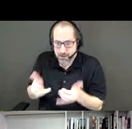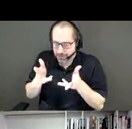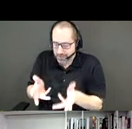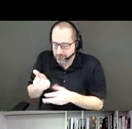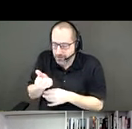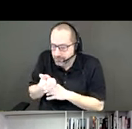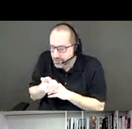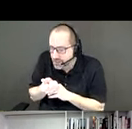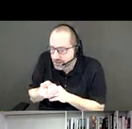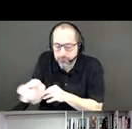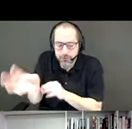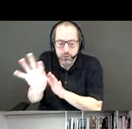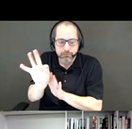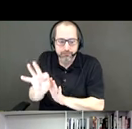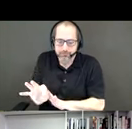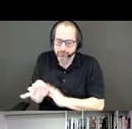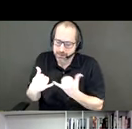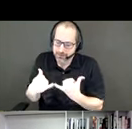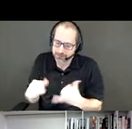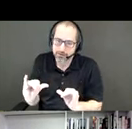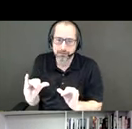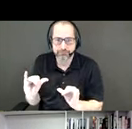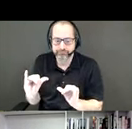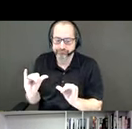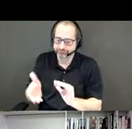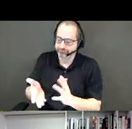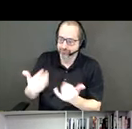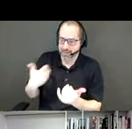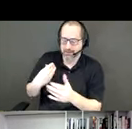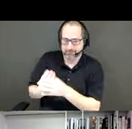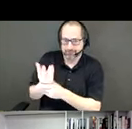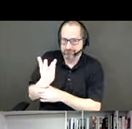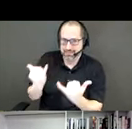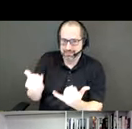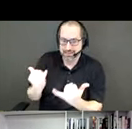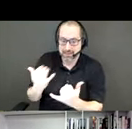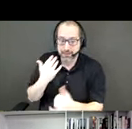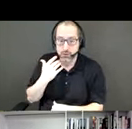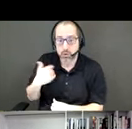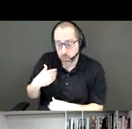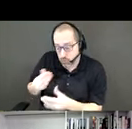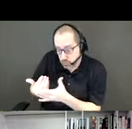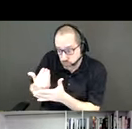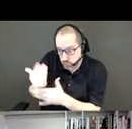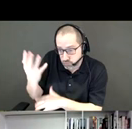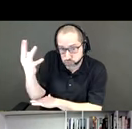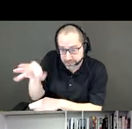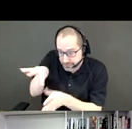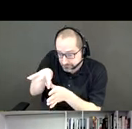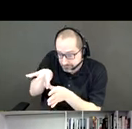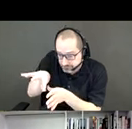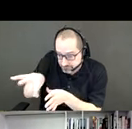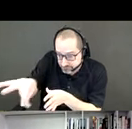native trees still exist in Toronto. And it's with these seedlings that future forests will